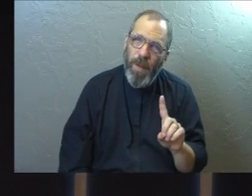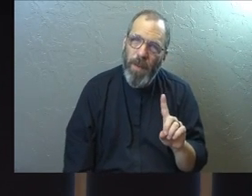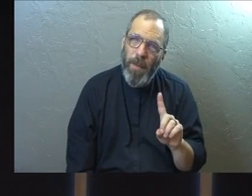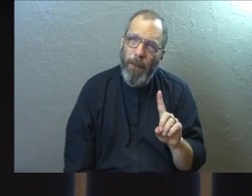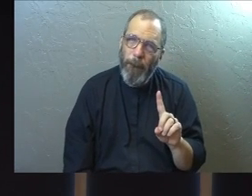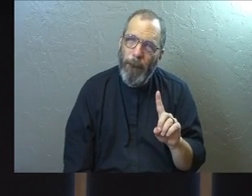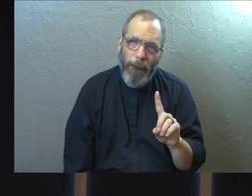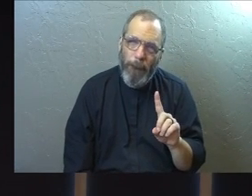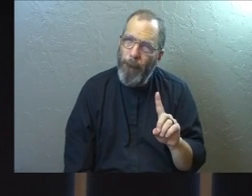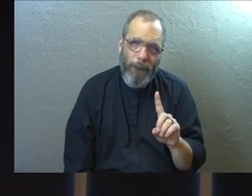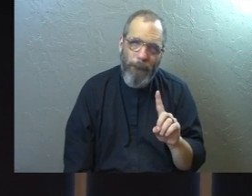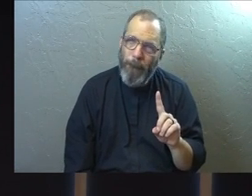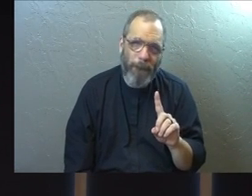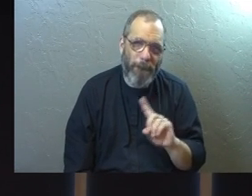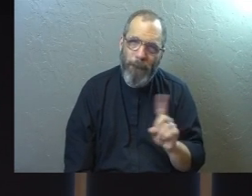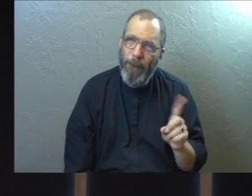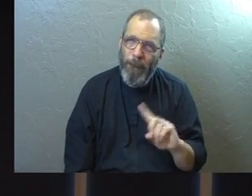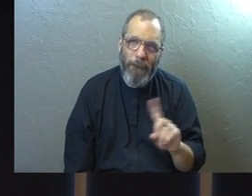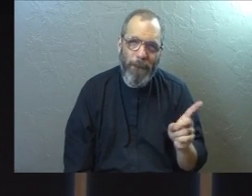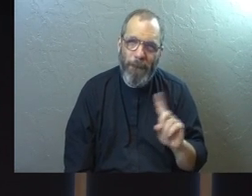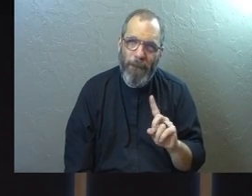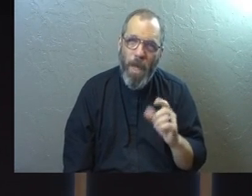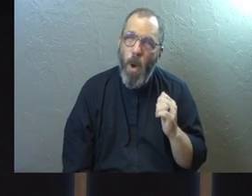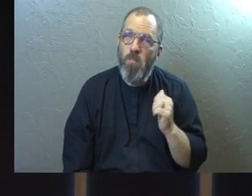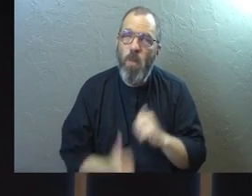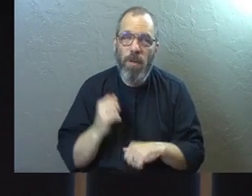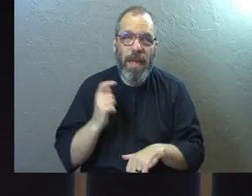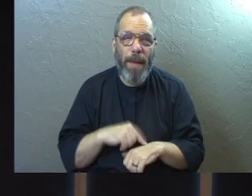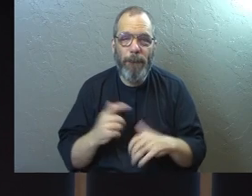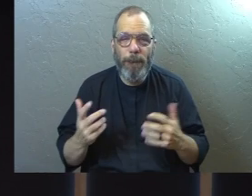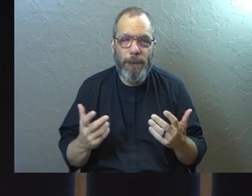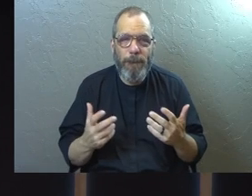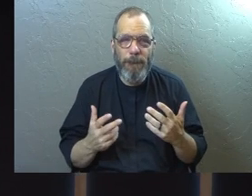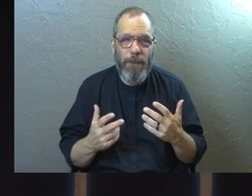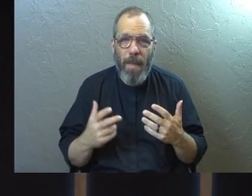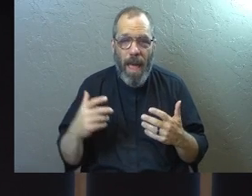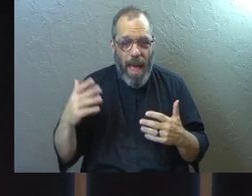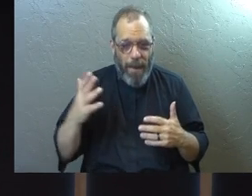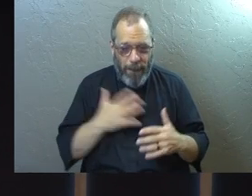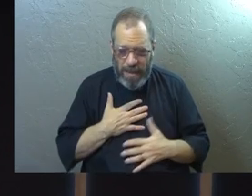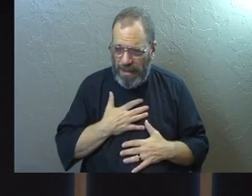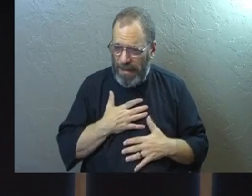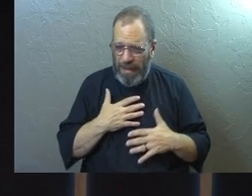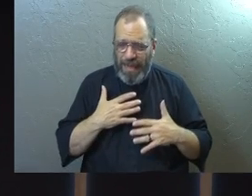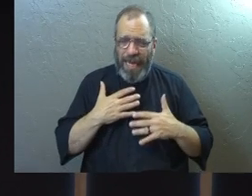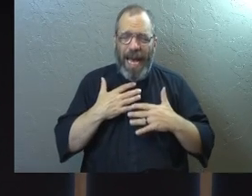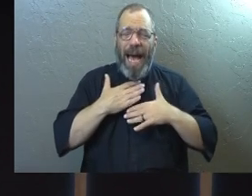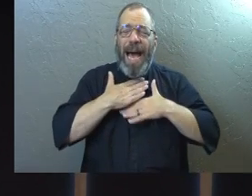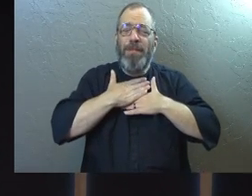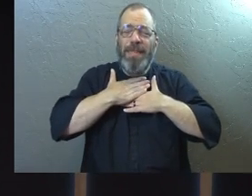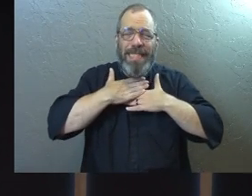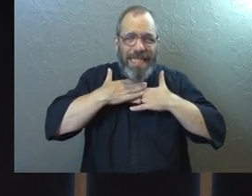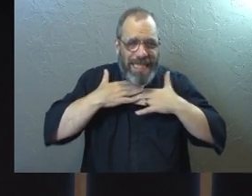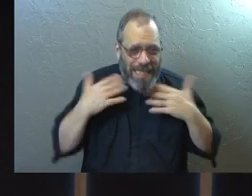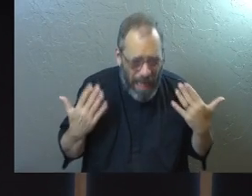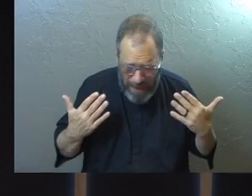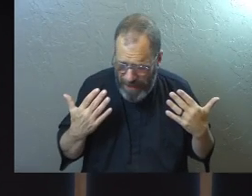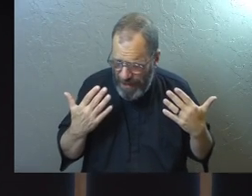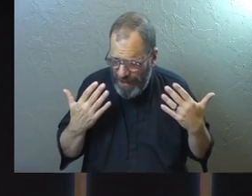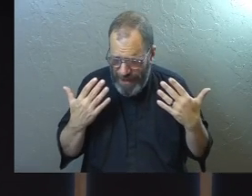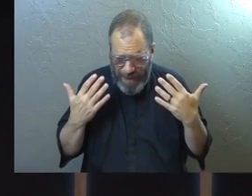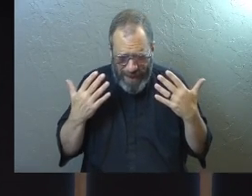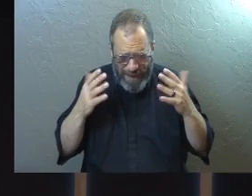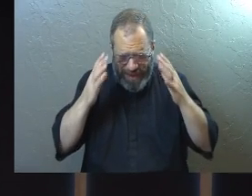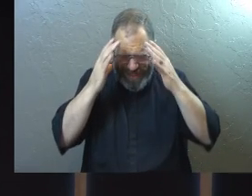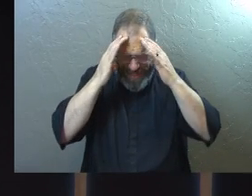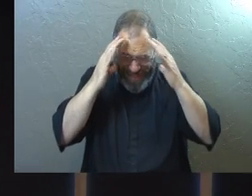And a lot of times, it's not that. A lot of times, I'm at the end of myself. And I have no choice but